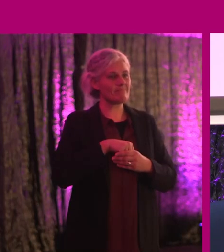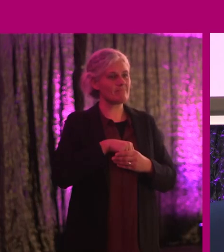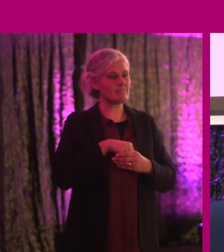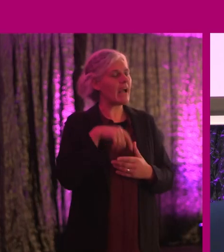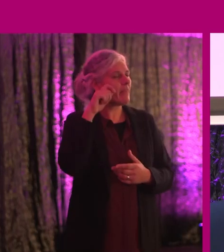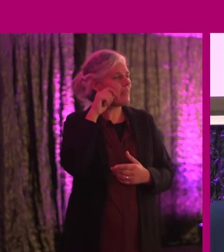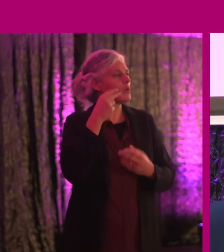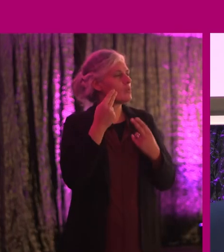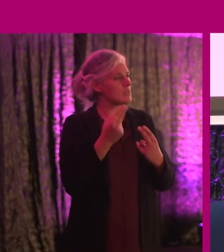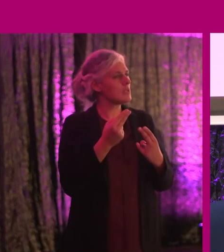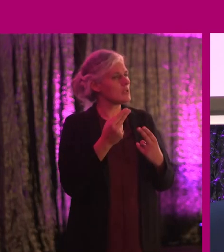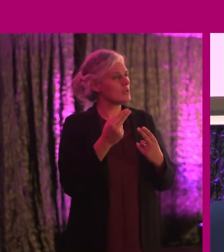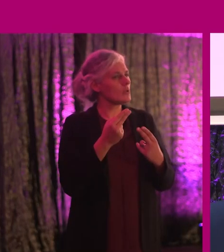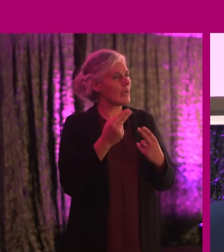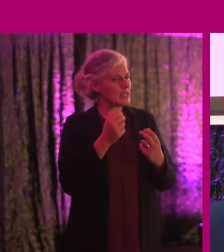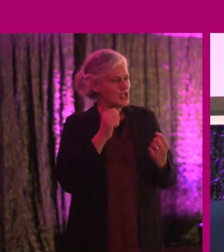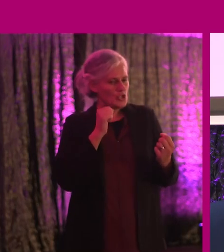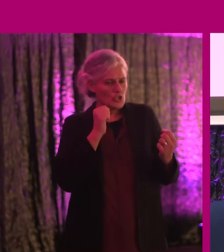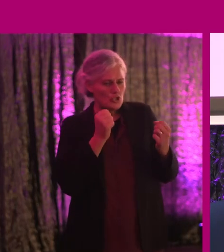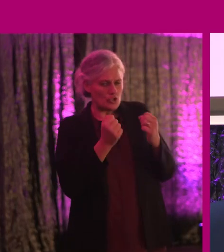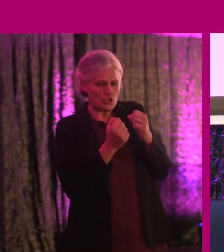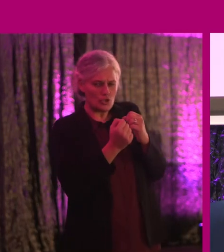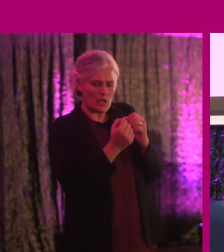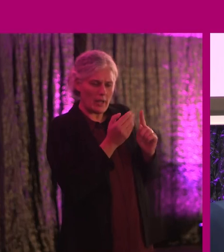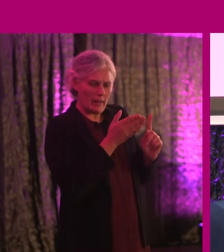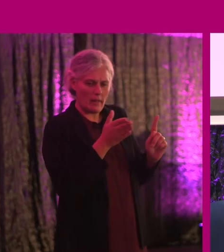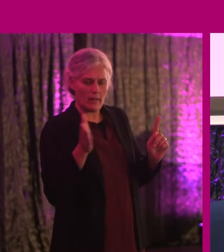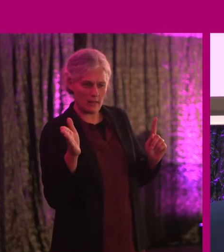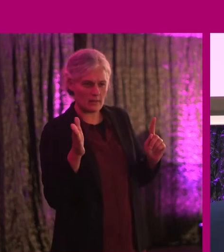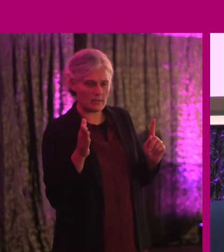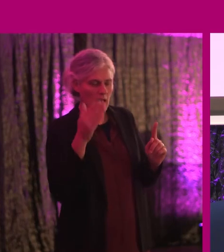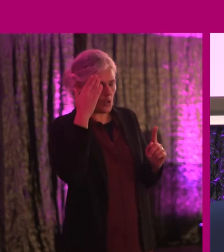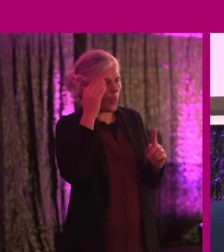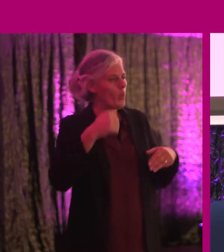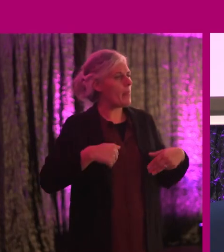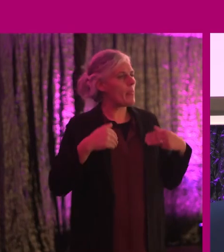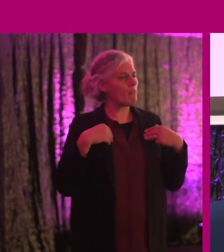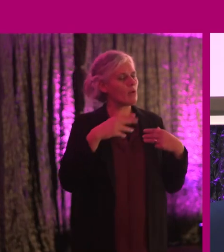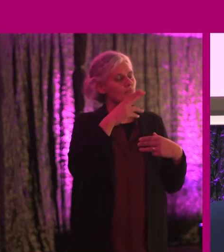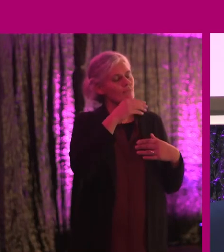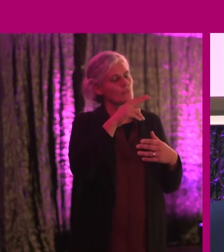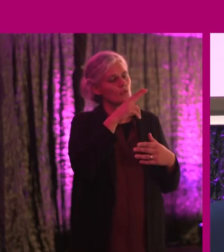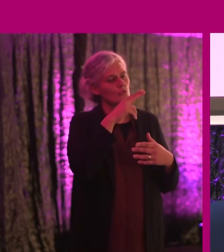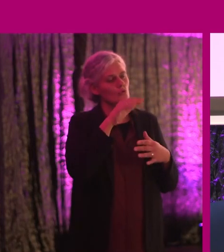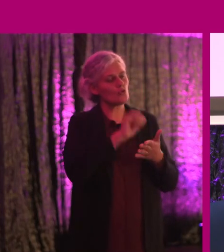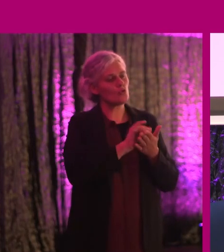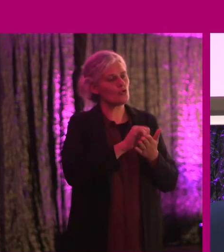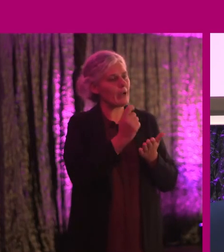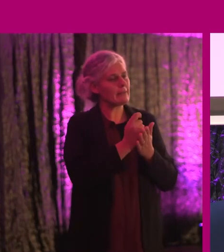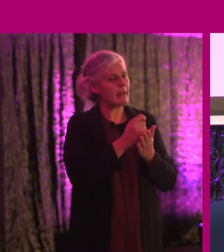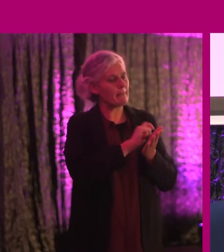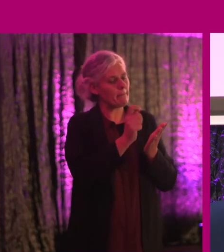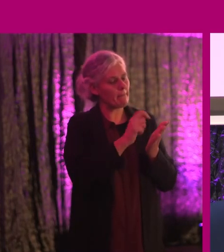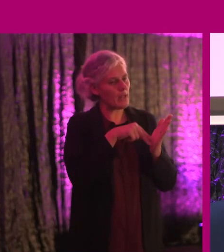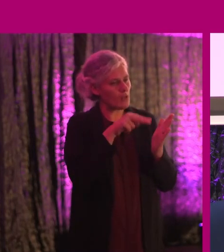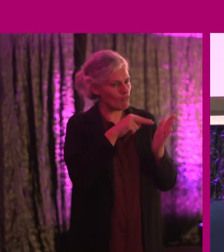we need to move away from that. Because a very upsetting article I read this morning in the New York Times makes us believe that we